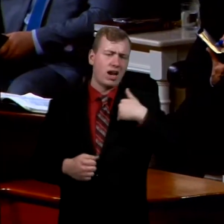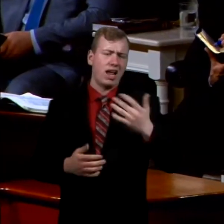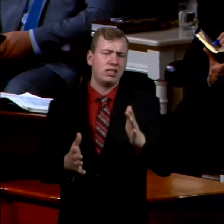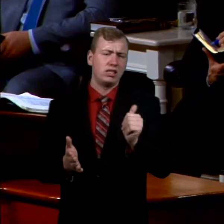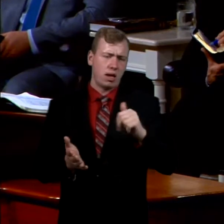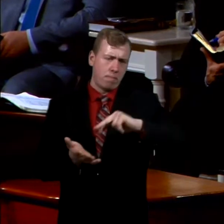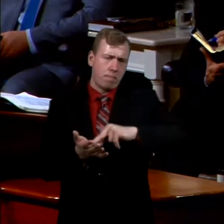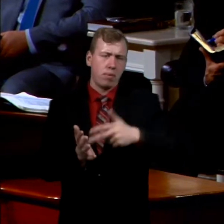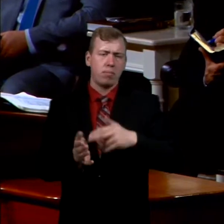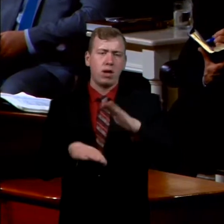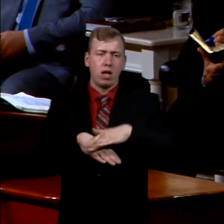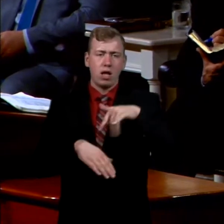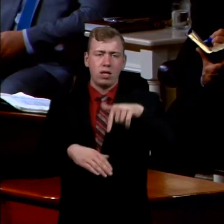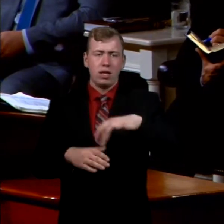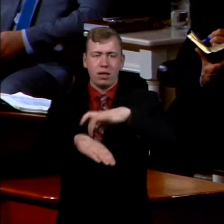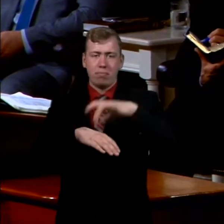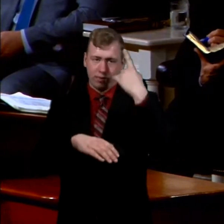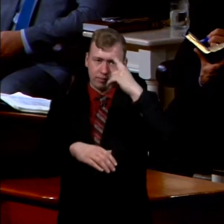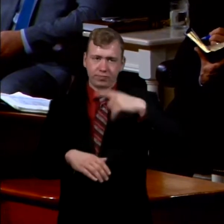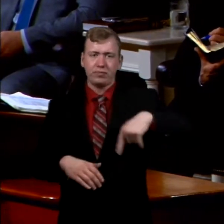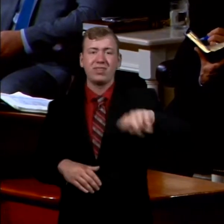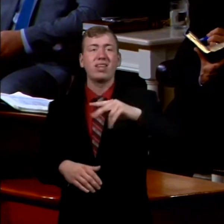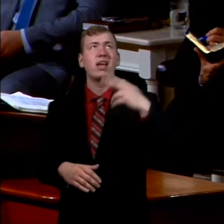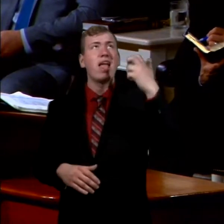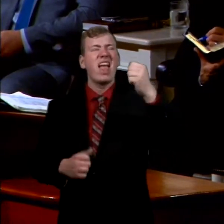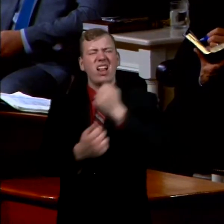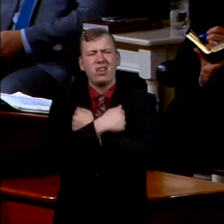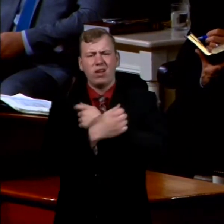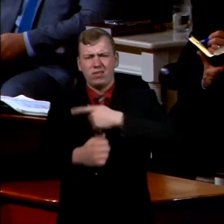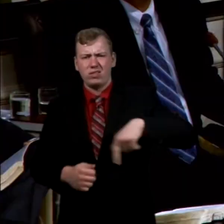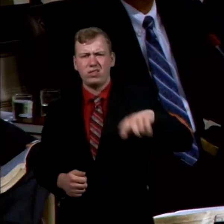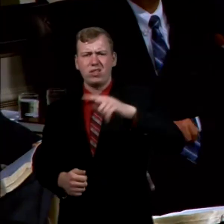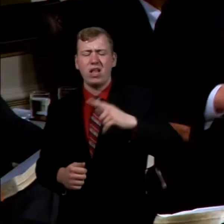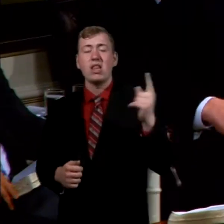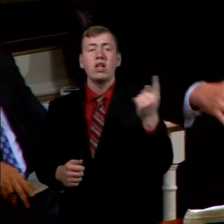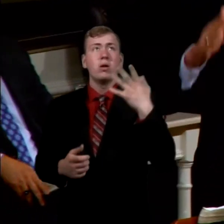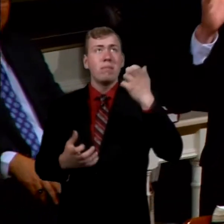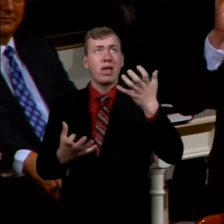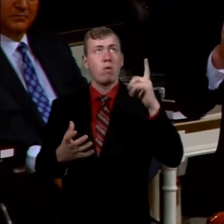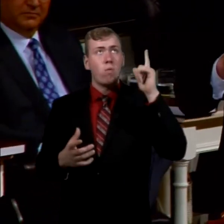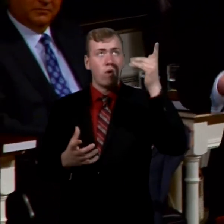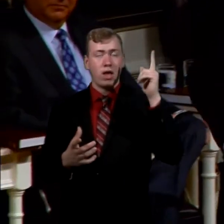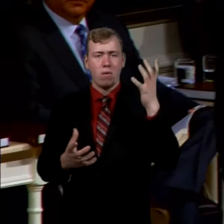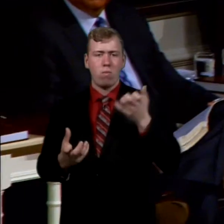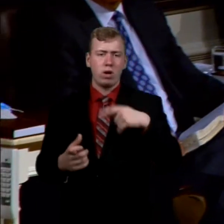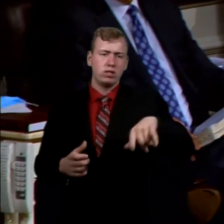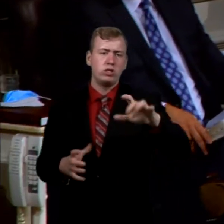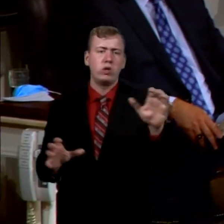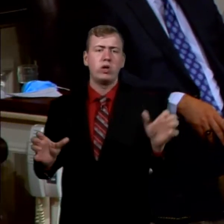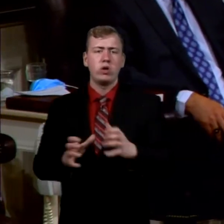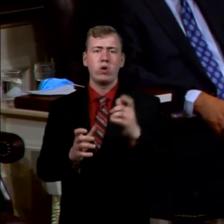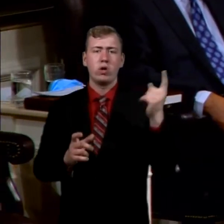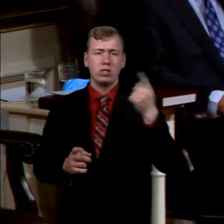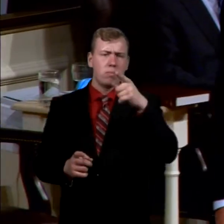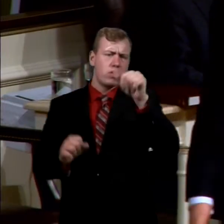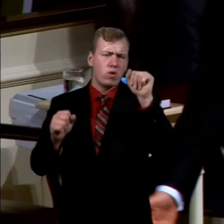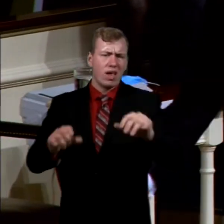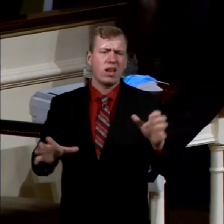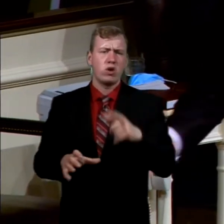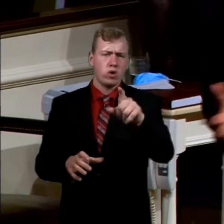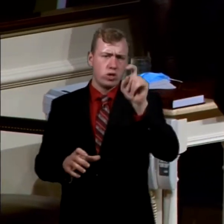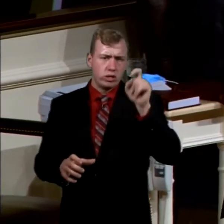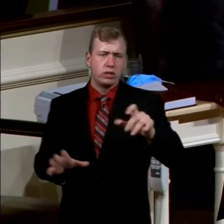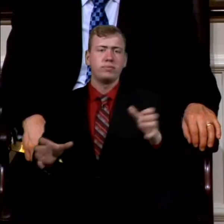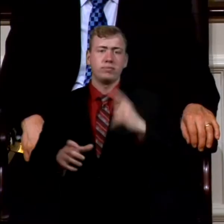for you. He loves you. There's something he wants you to do. There's something you can do and you're supposed to do for him. And